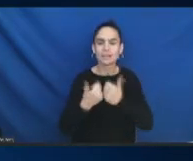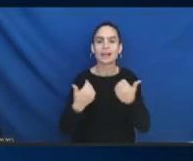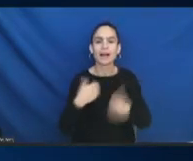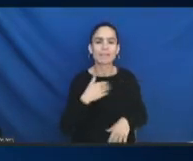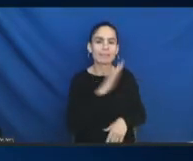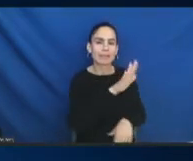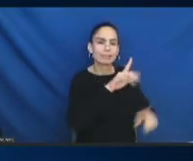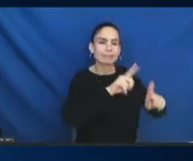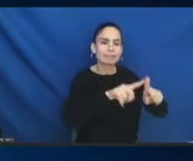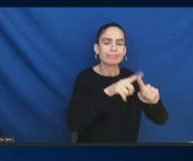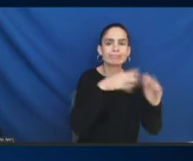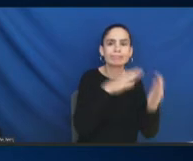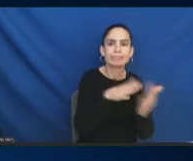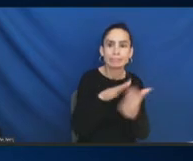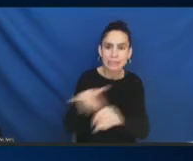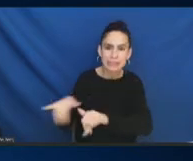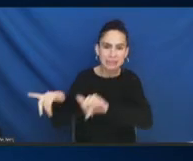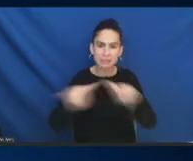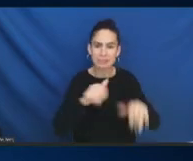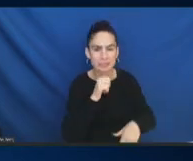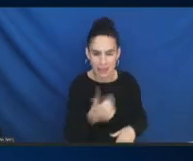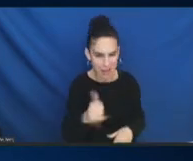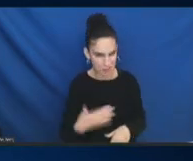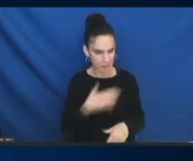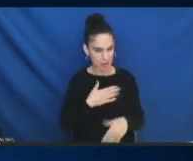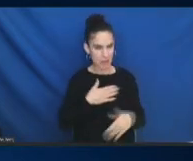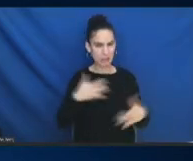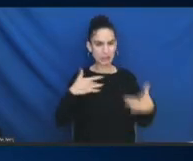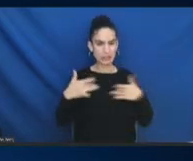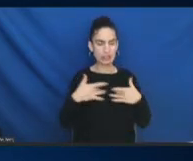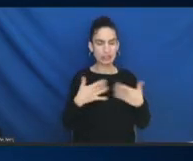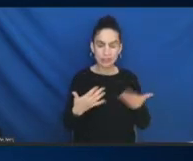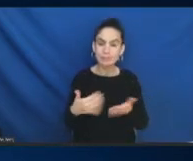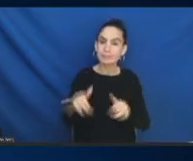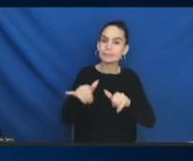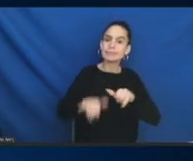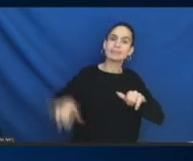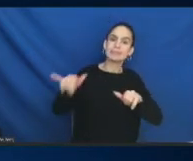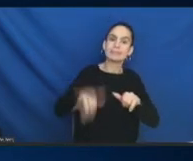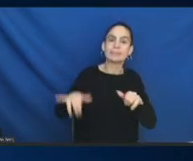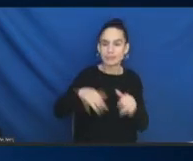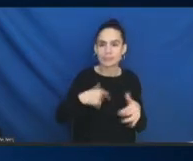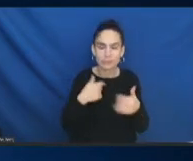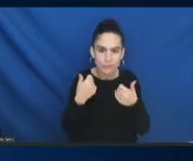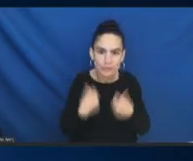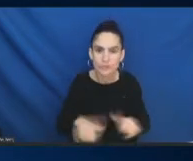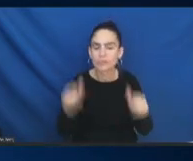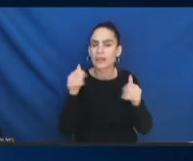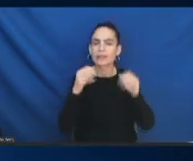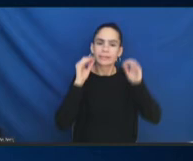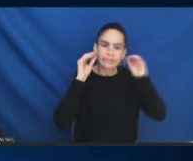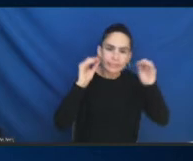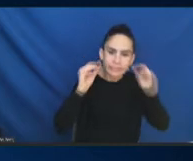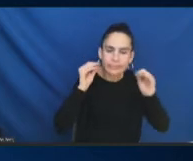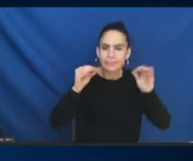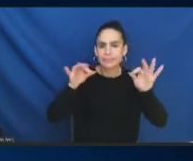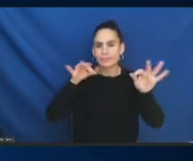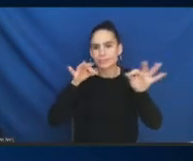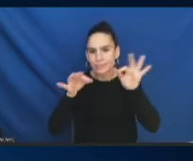is that we spend a lot of time in trying to educate us on doing that part.